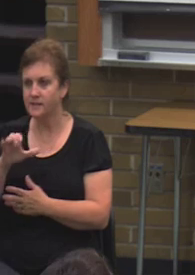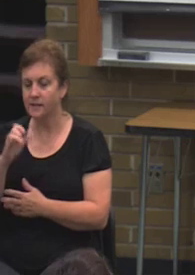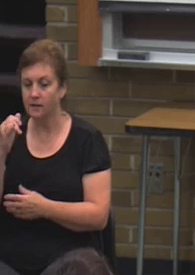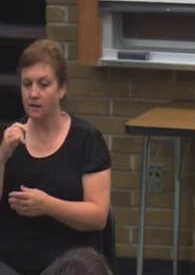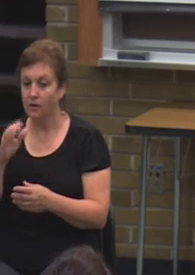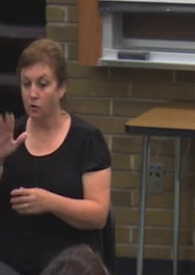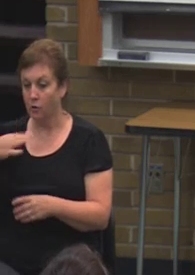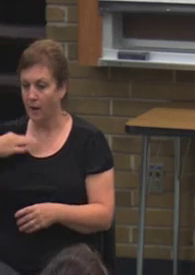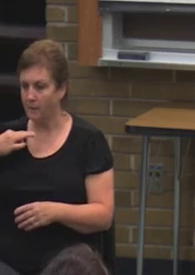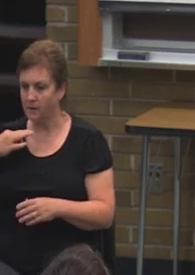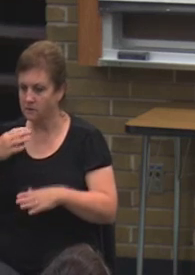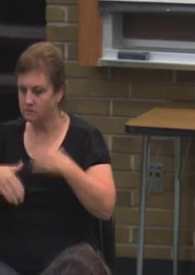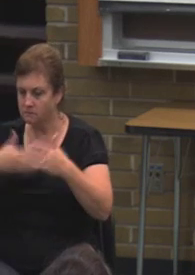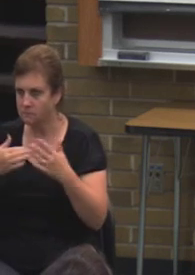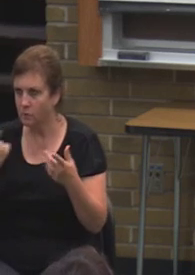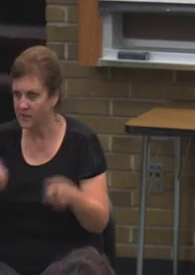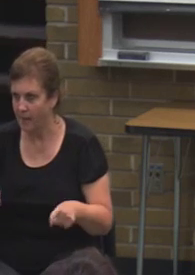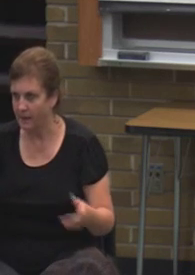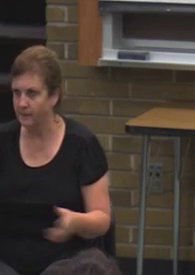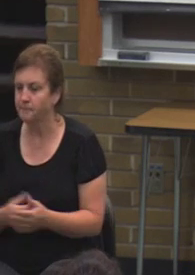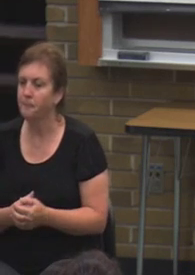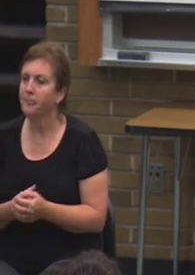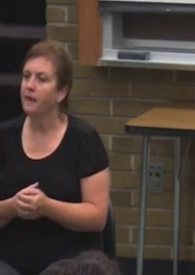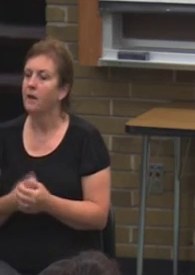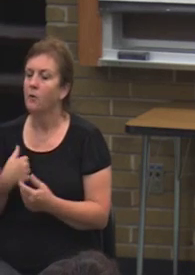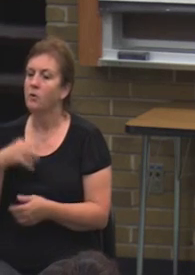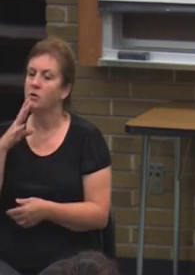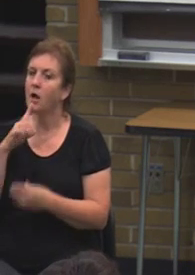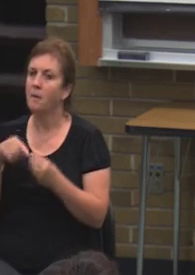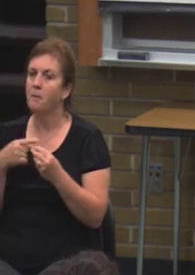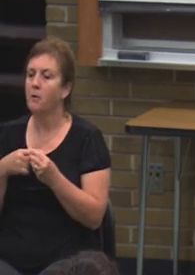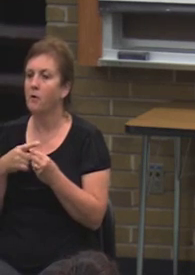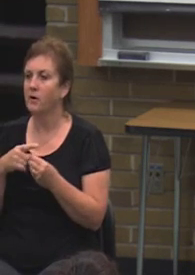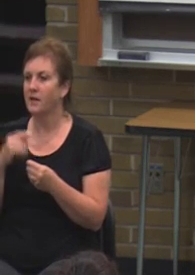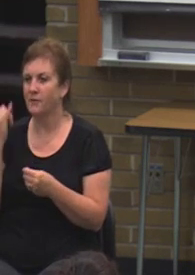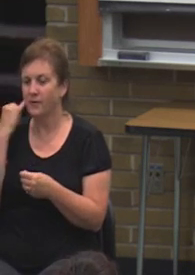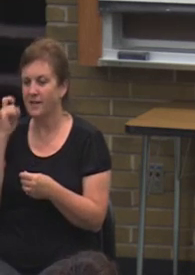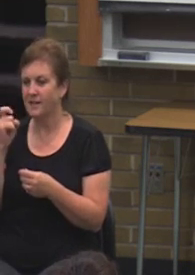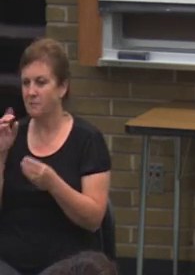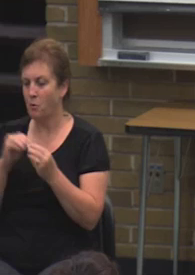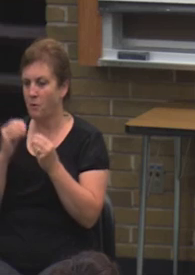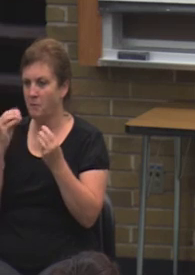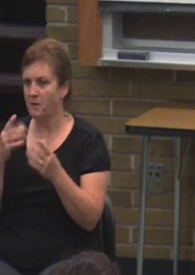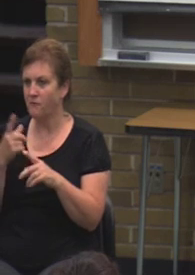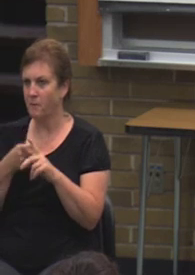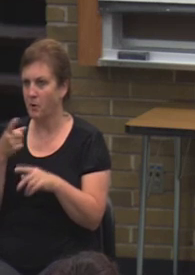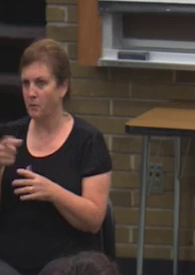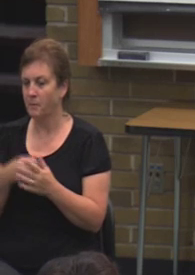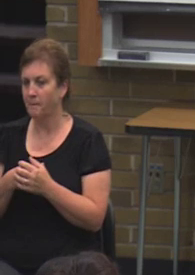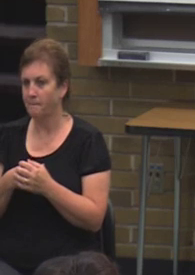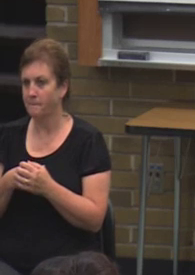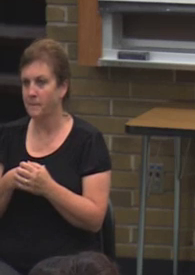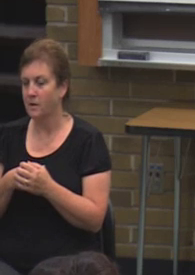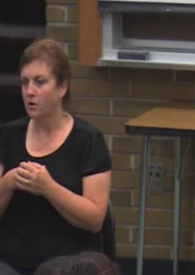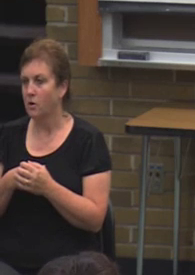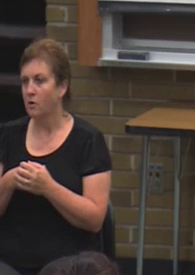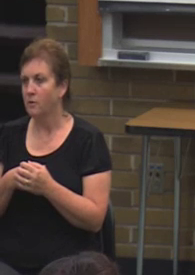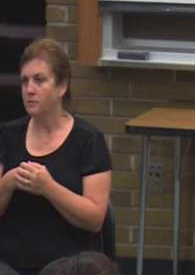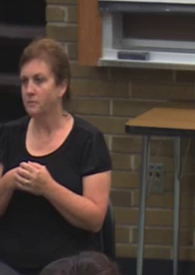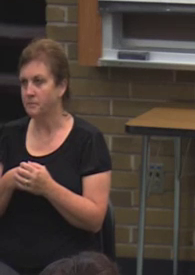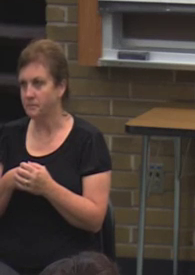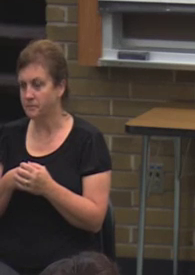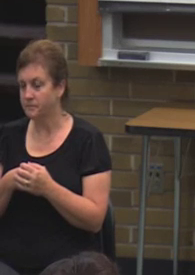So that way we can talk with you a little bit more about whether or not we're going to need additional information and or have we been able to package your aid.